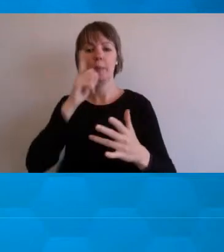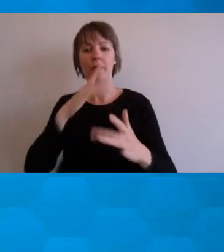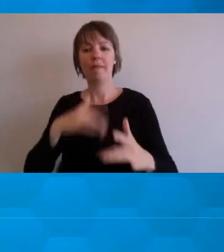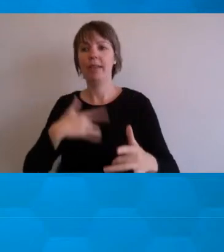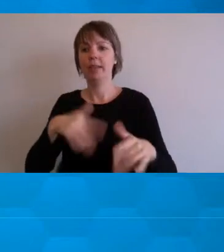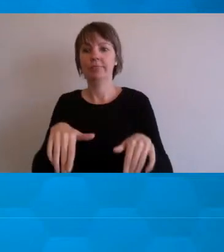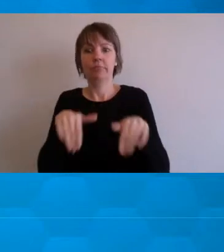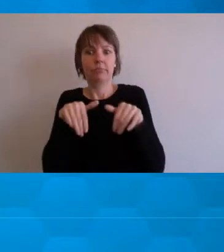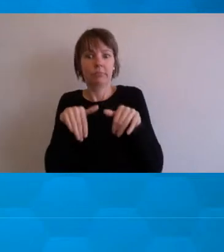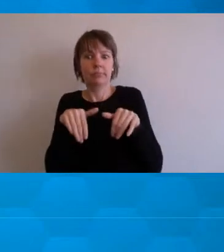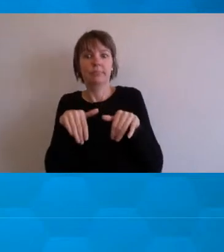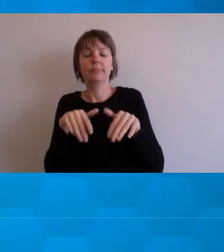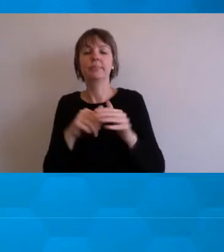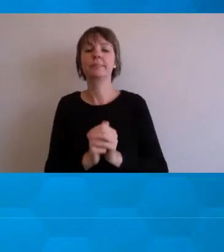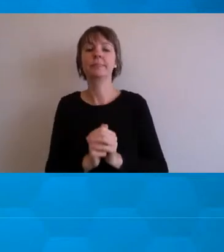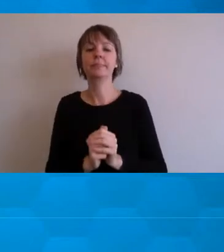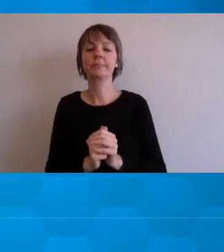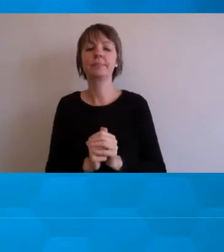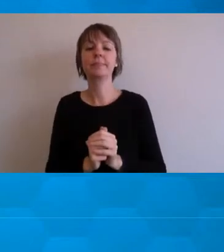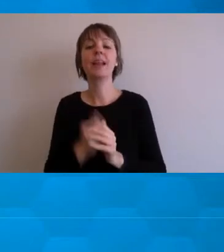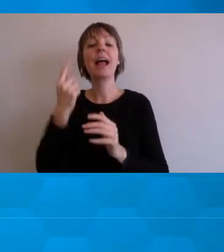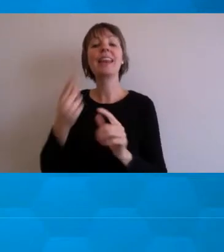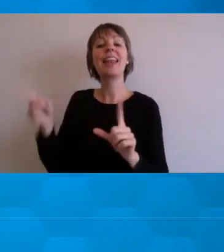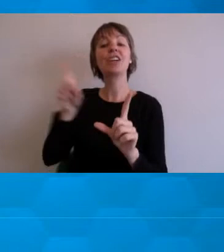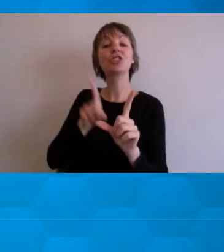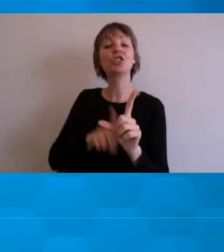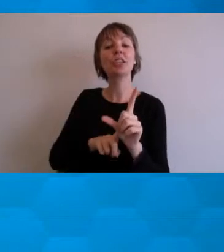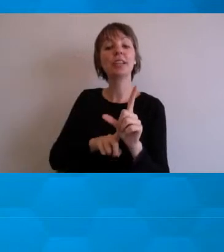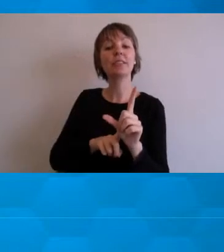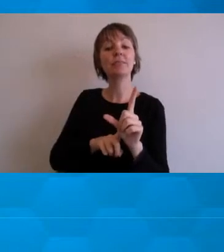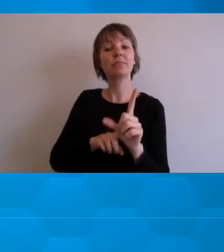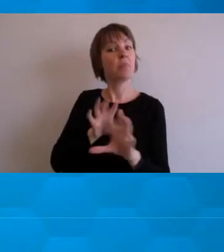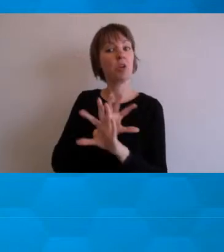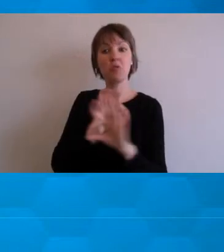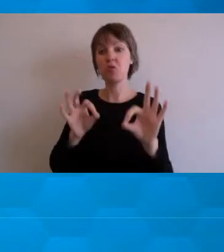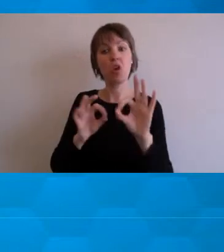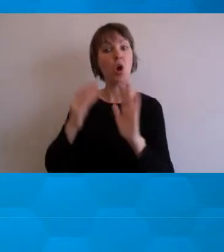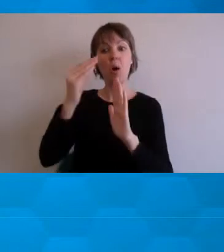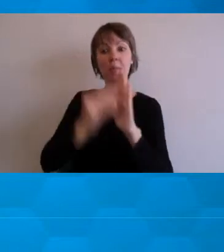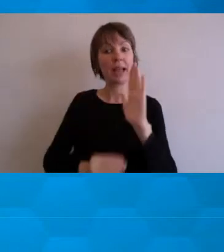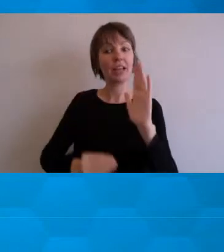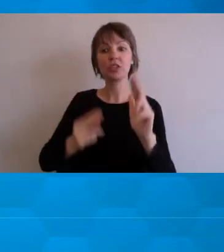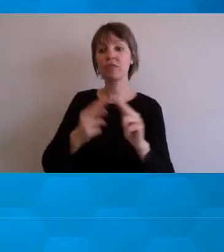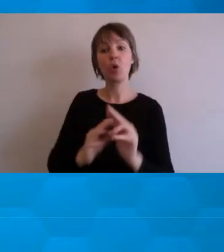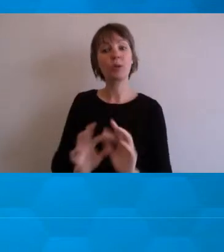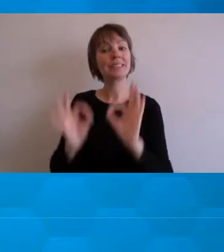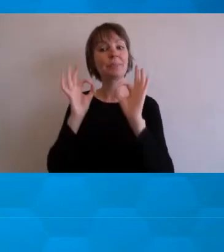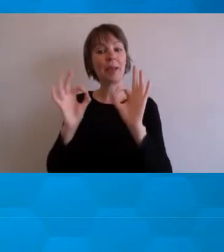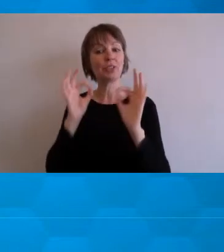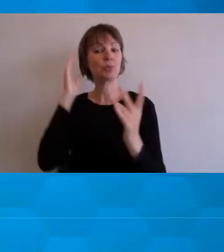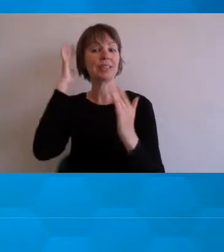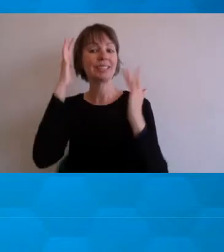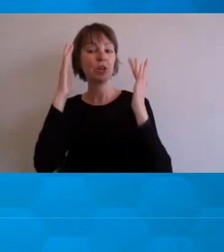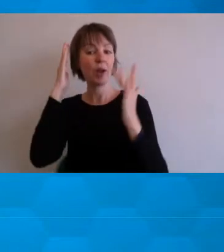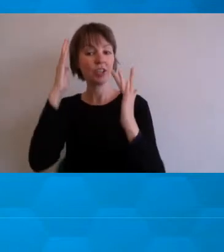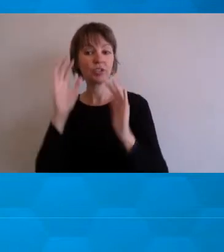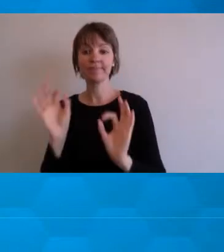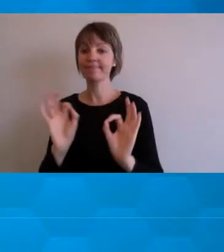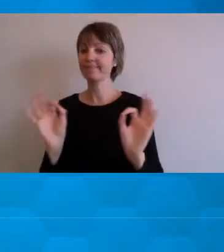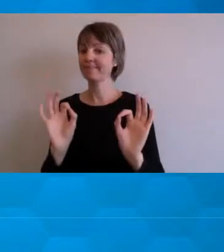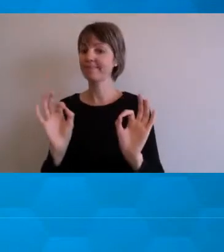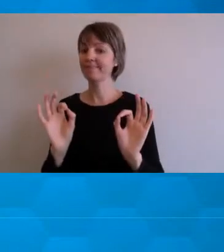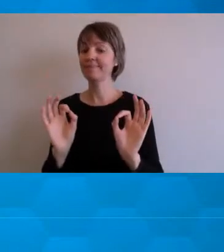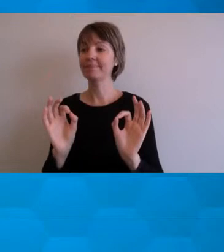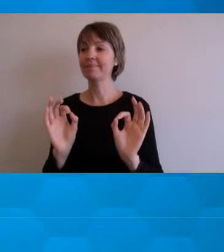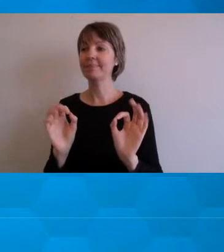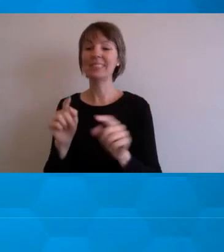one indicator last year was that there were no special consideration applications. Most of the students who were just not quite coping